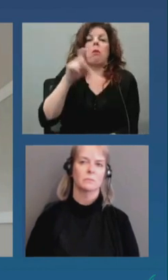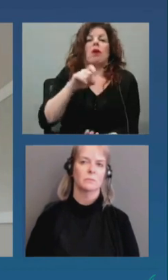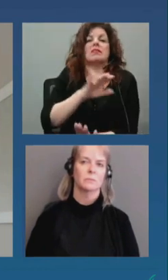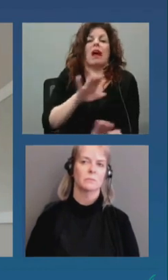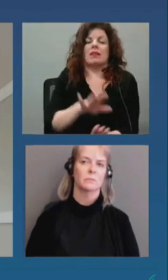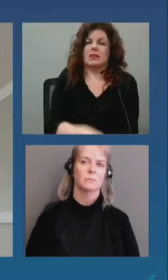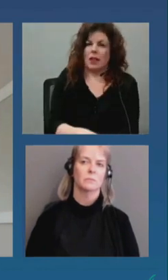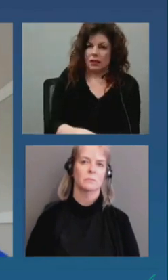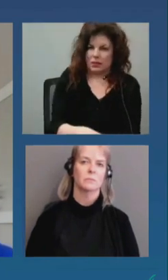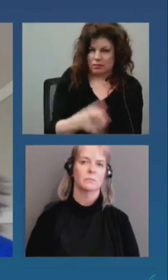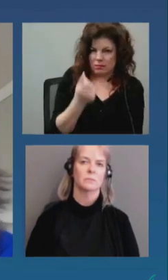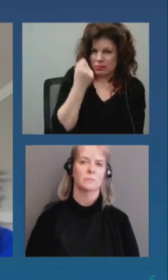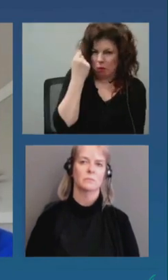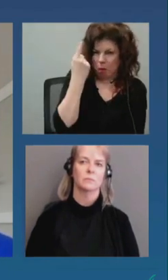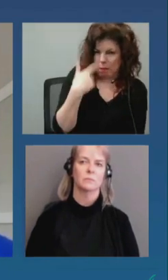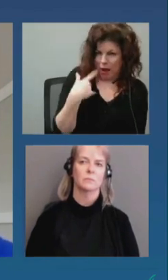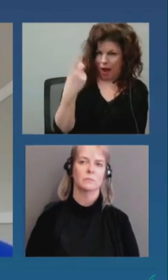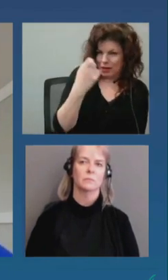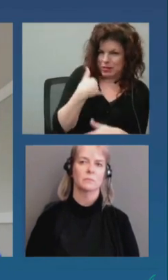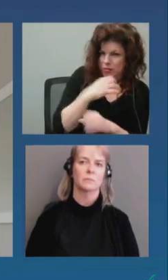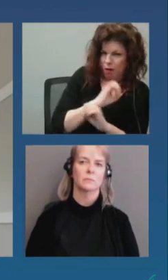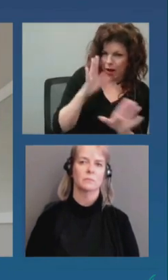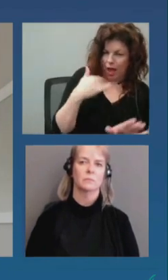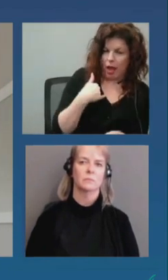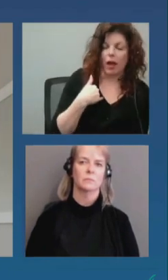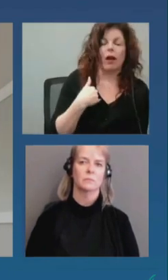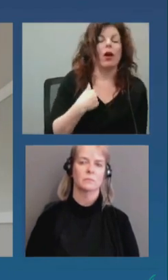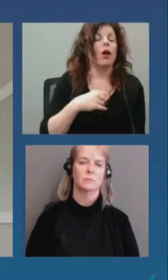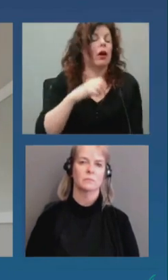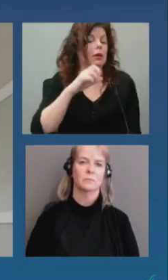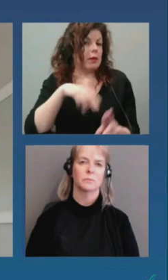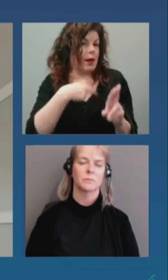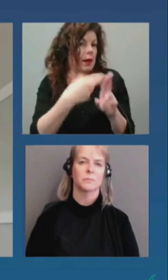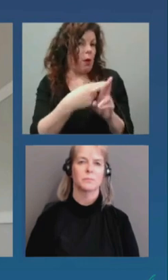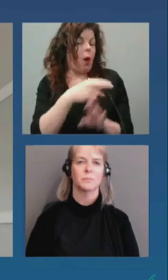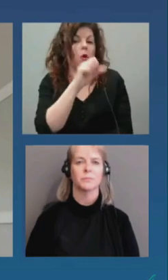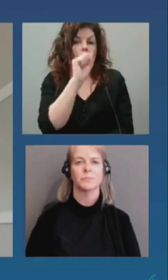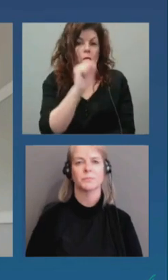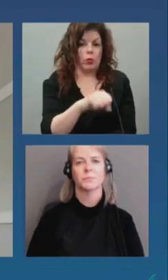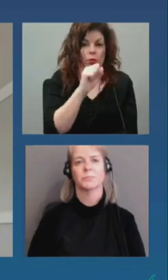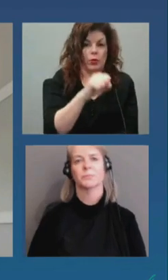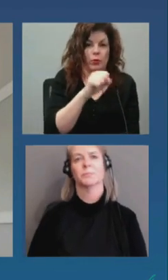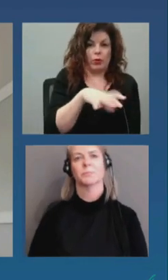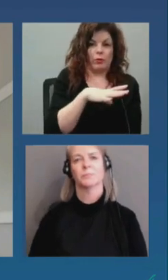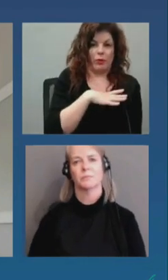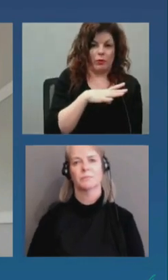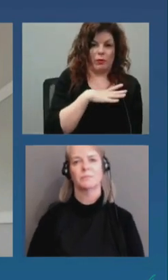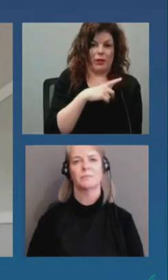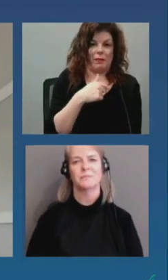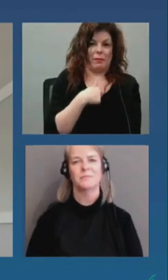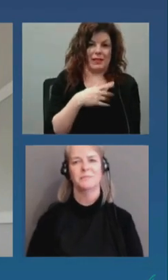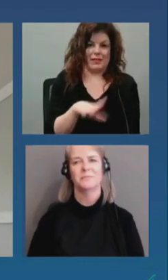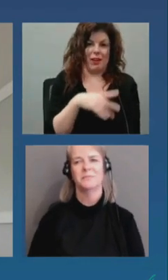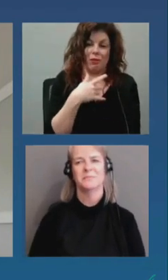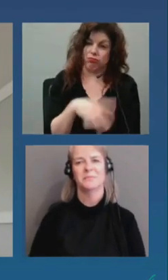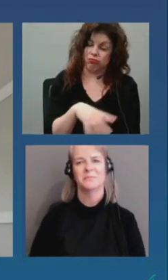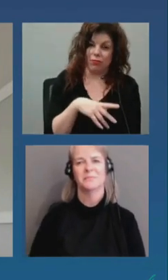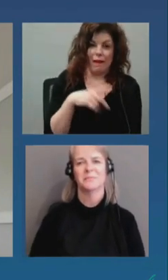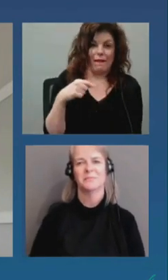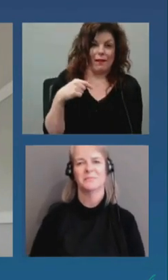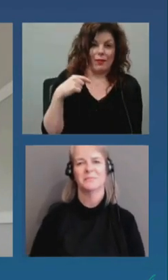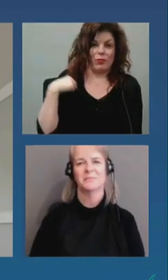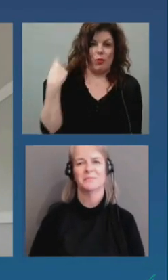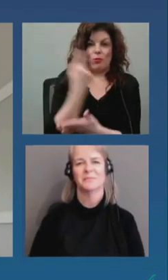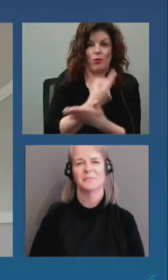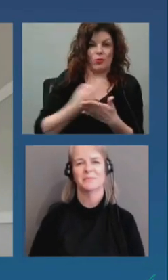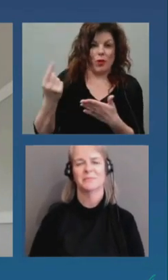oui je pense oui et aussi j'ai besoin de réchauffer mon français je pense après une semaine